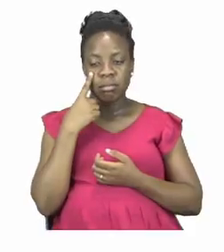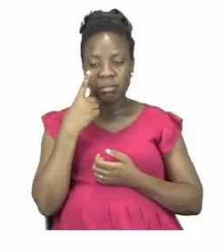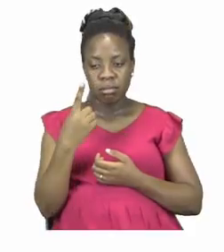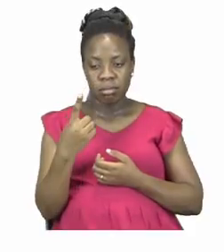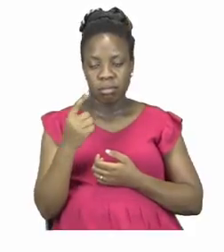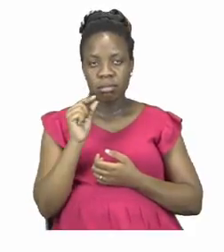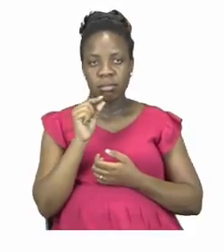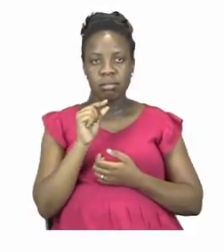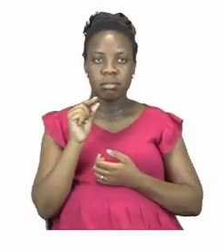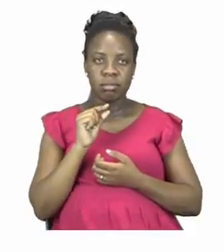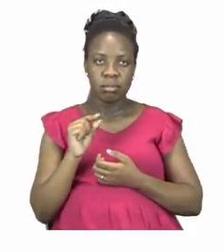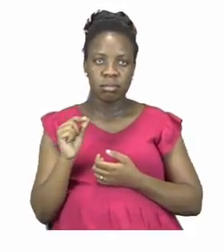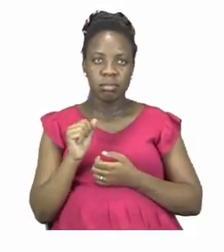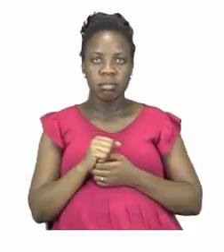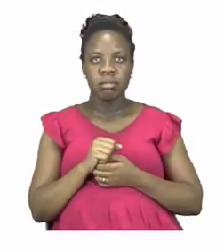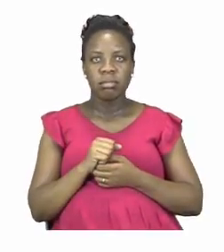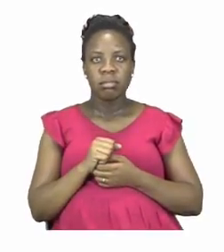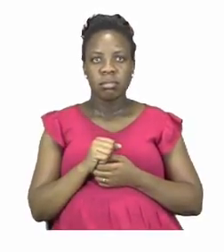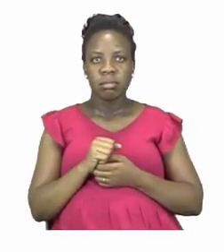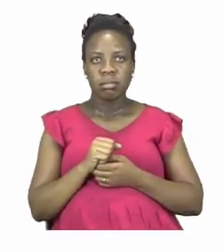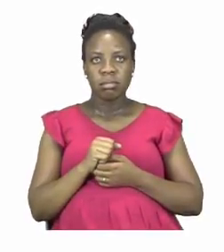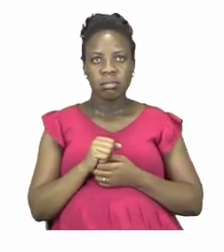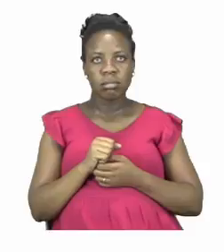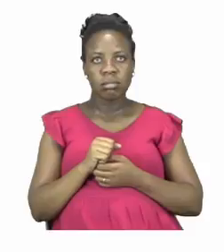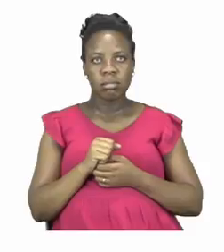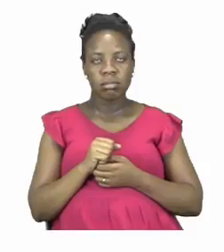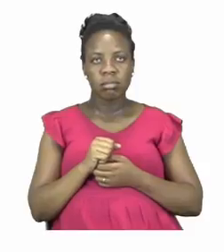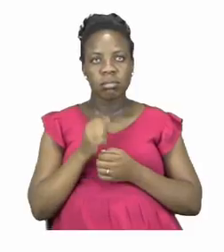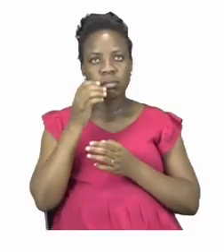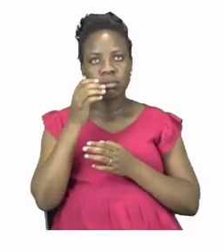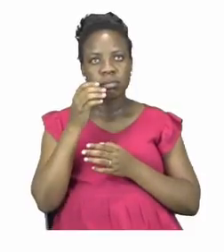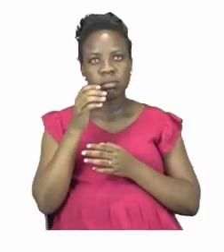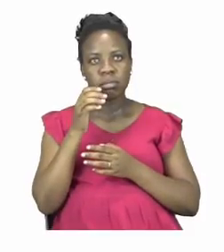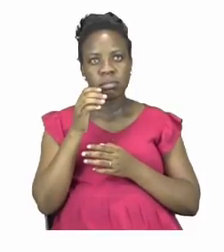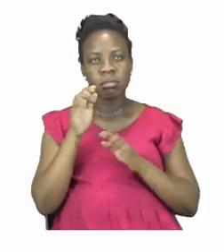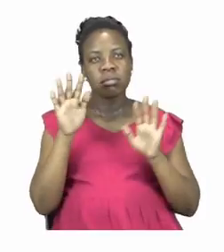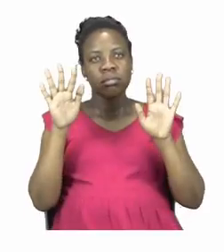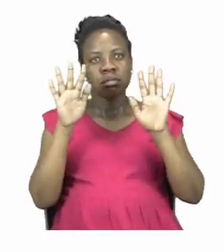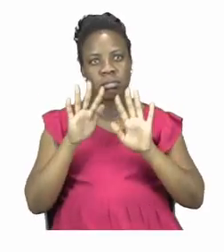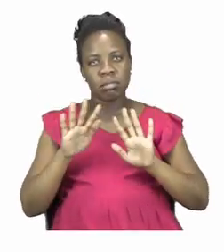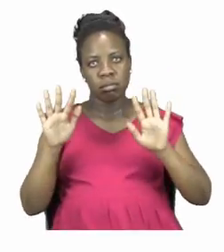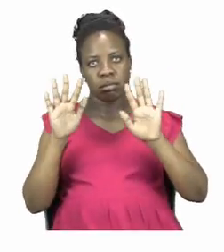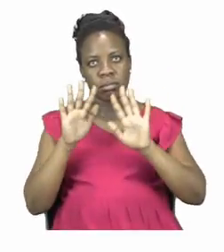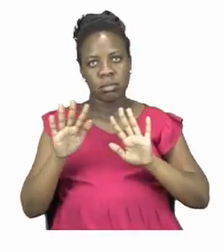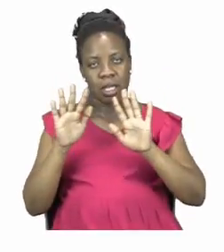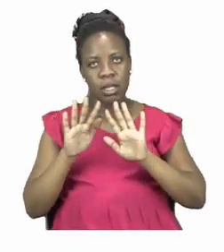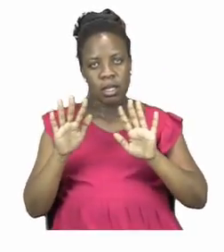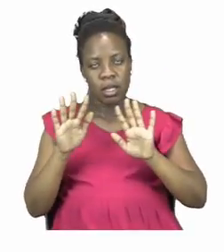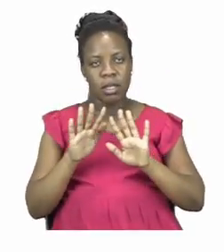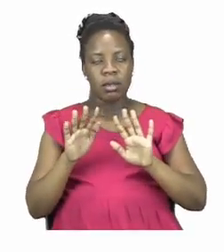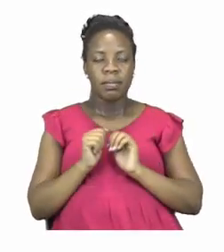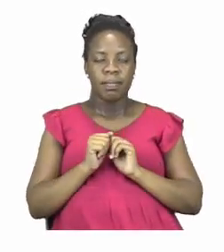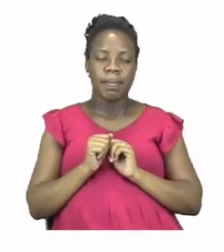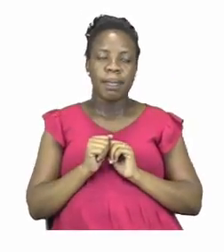and today it says that you have to read and color the sight words. All right. Now let's quickly look at